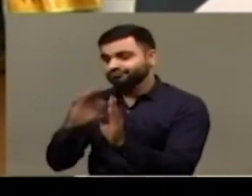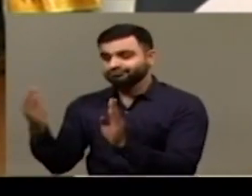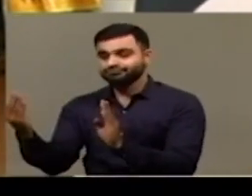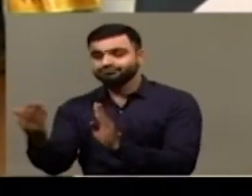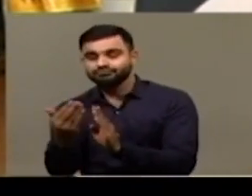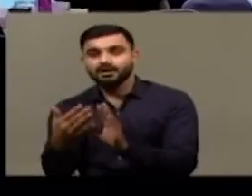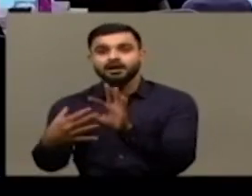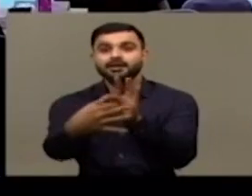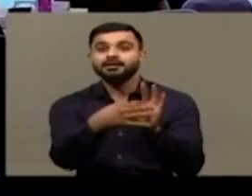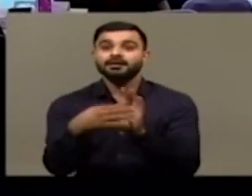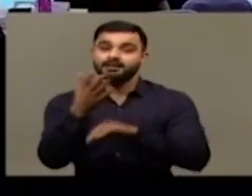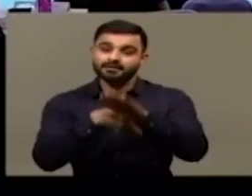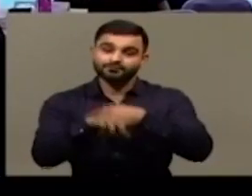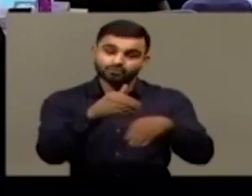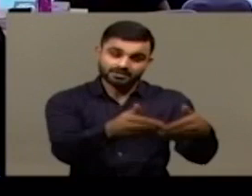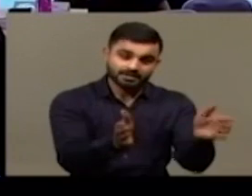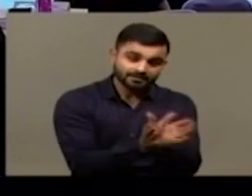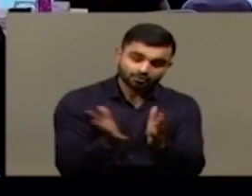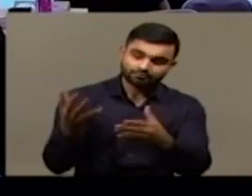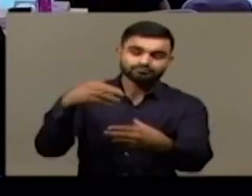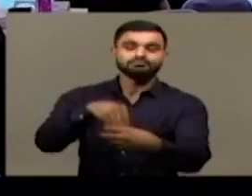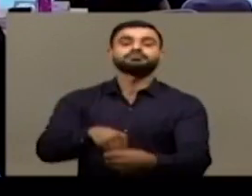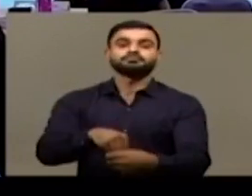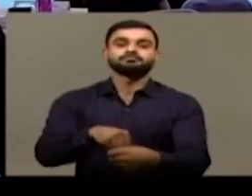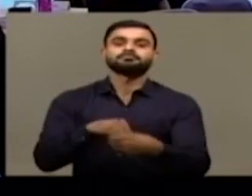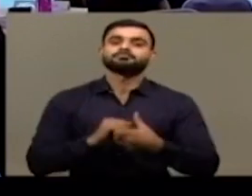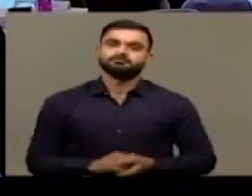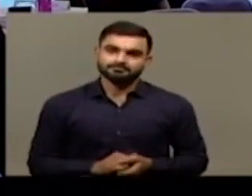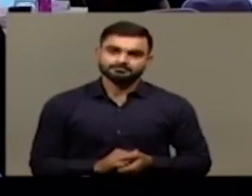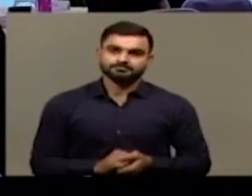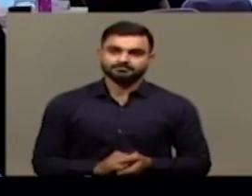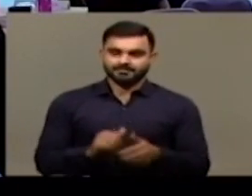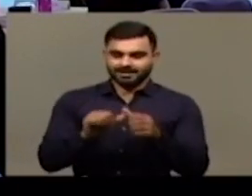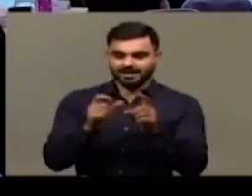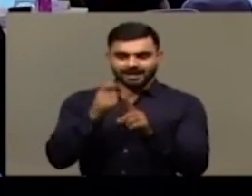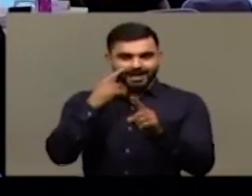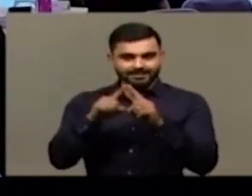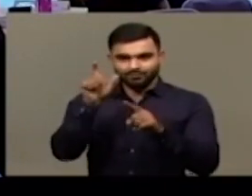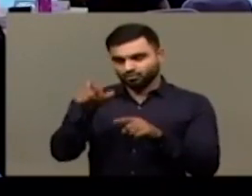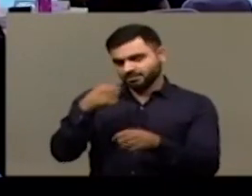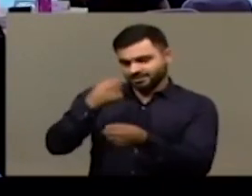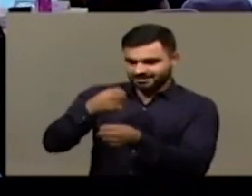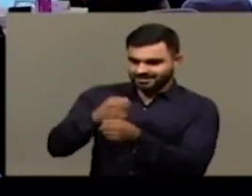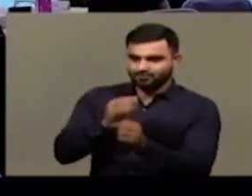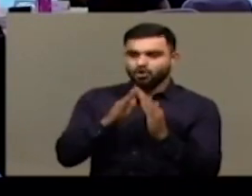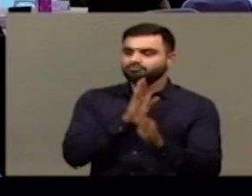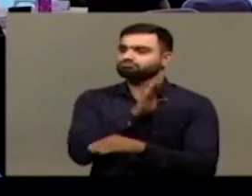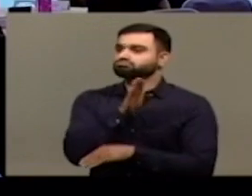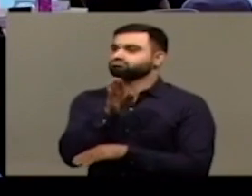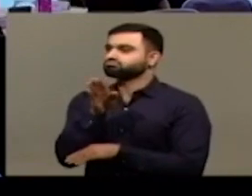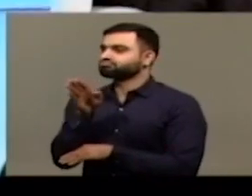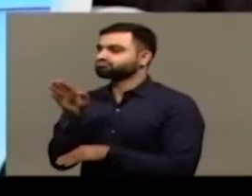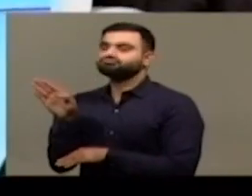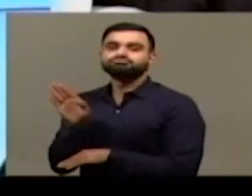that is disabled. Thank you. Your government has done a survey of all the schemes that the government